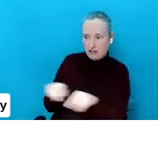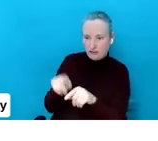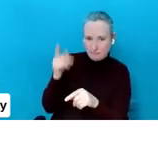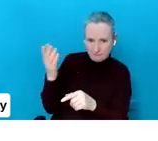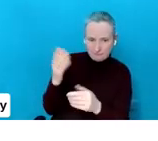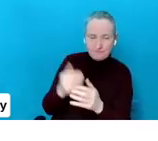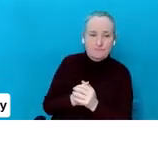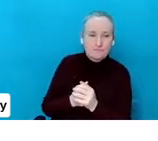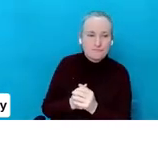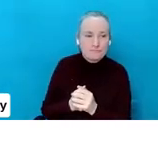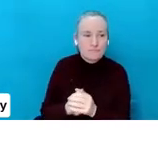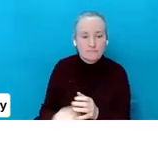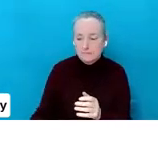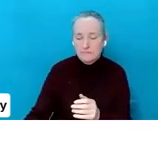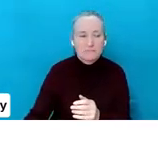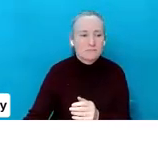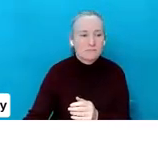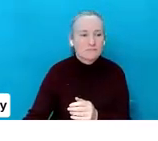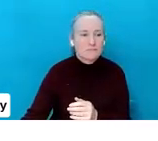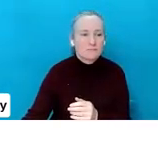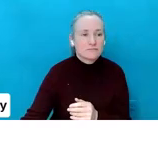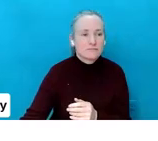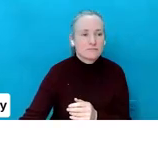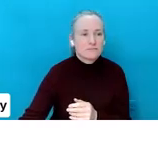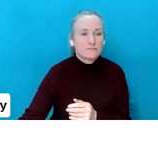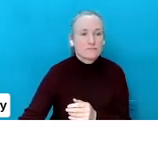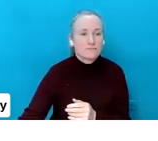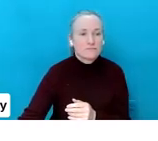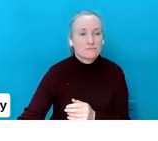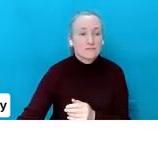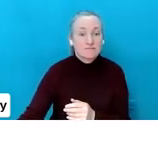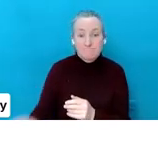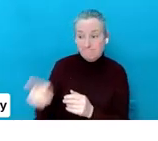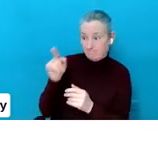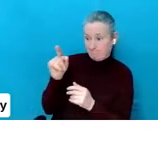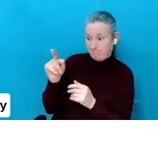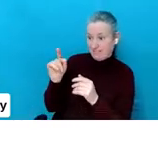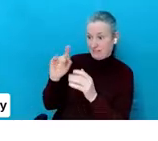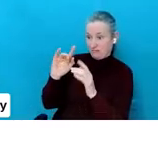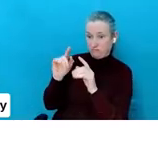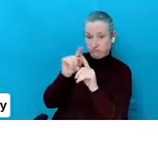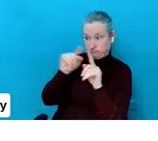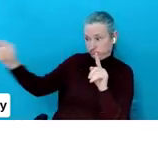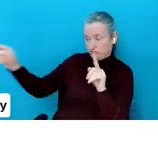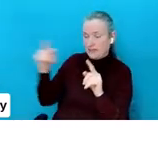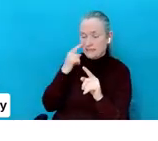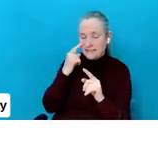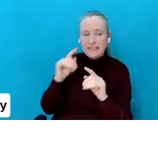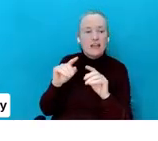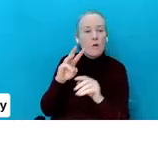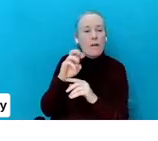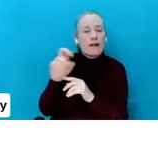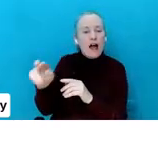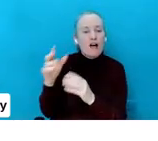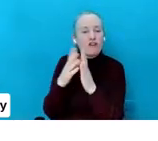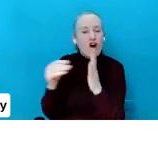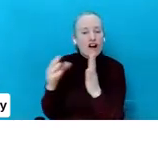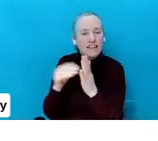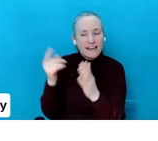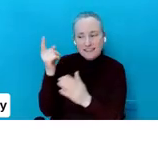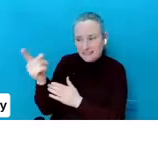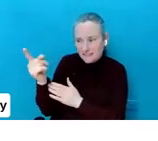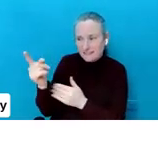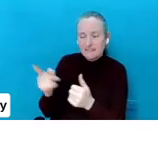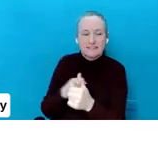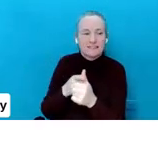And in there will be our webinar recordings and in there will be our subscribe